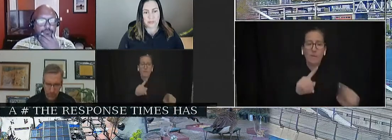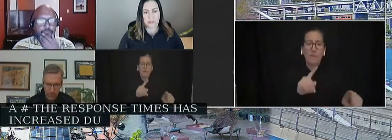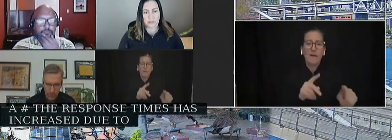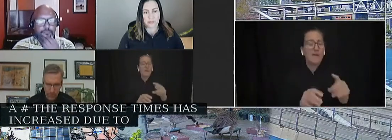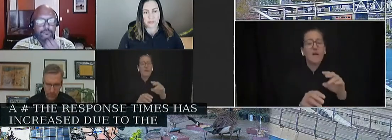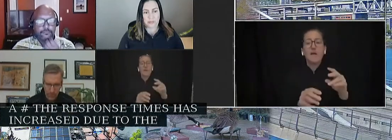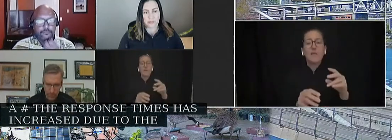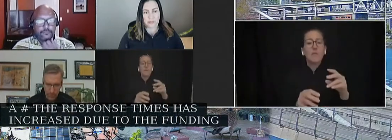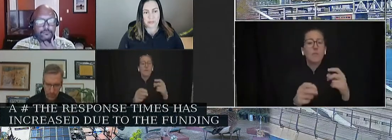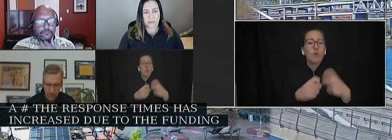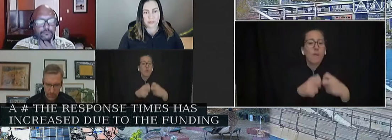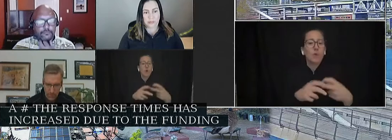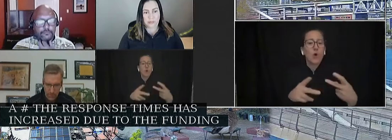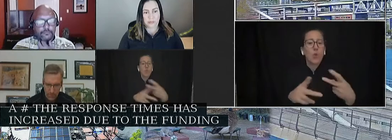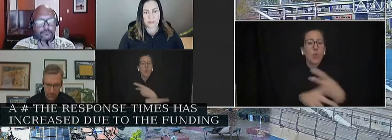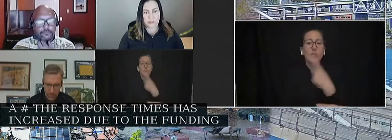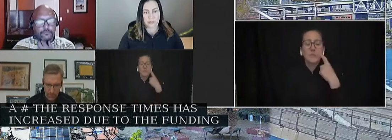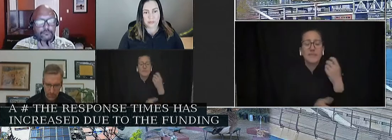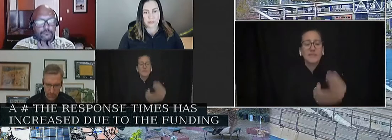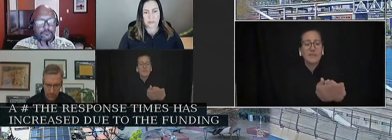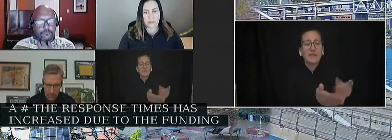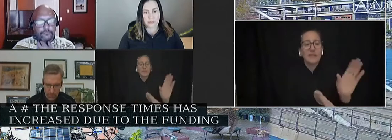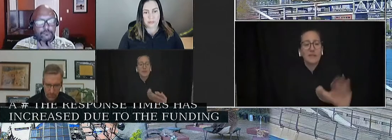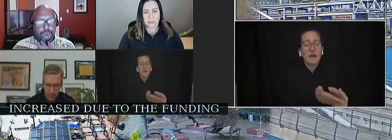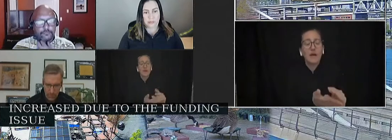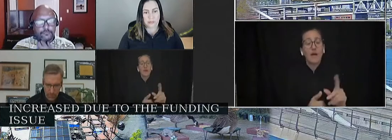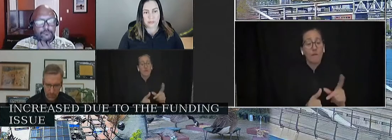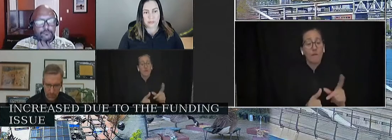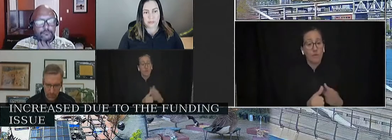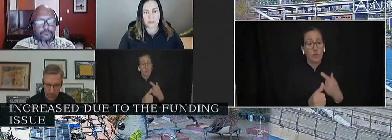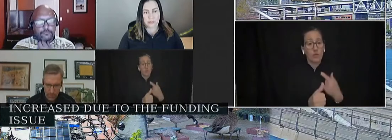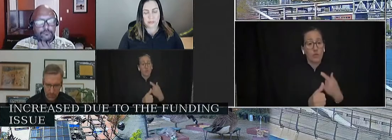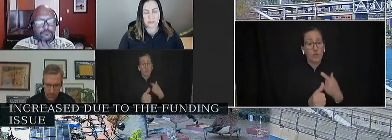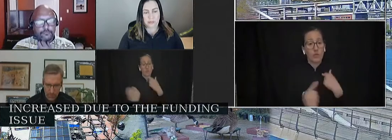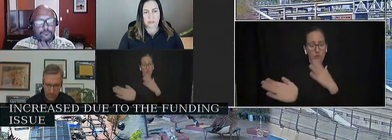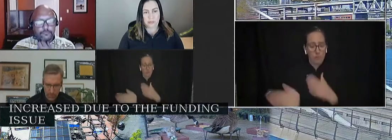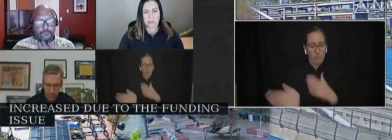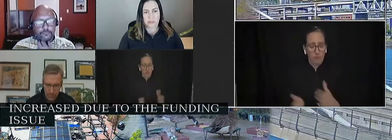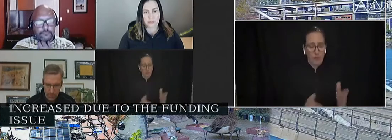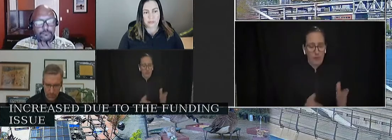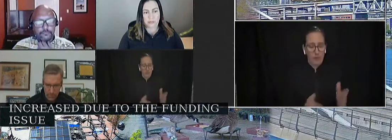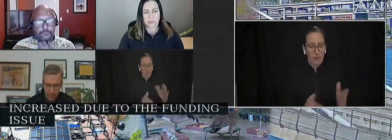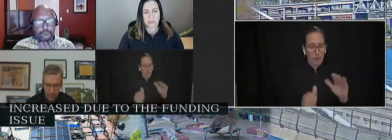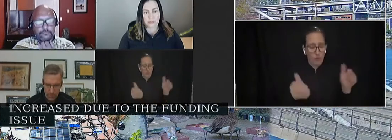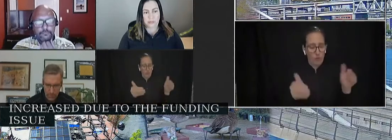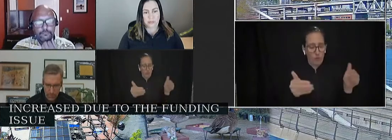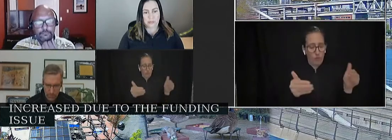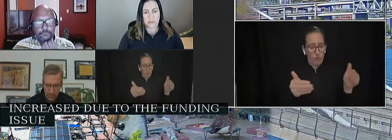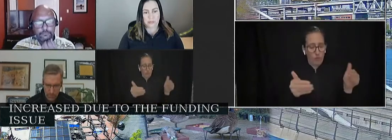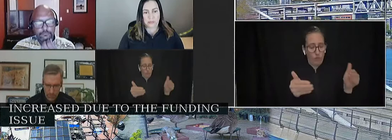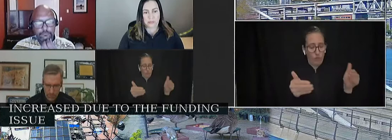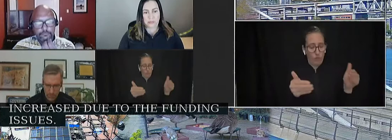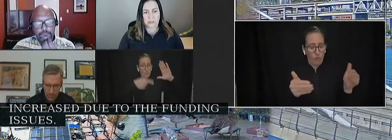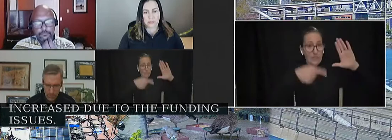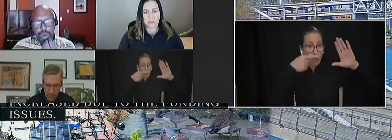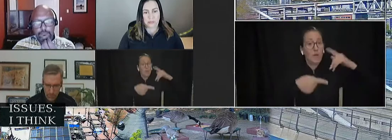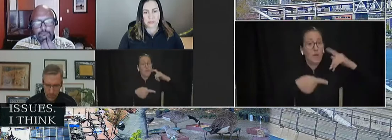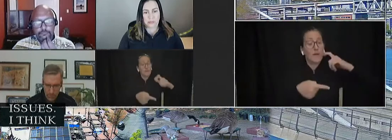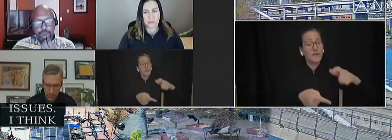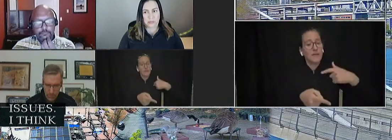Initially, I was going to focus my testimony just on the facts because I think they speak to themselves in the need for an increase in the PPB budget.